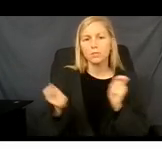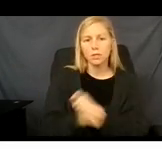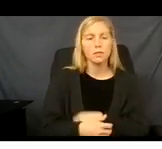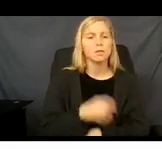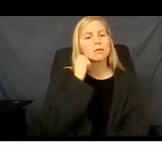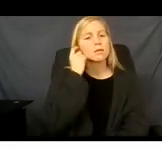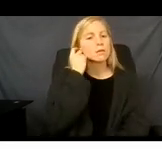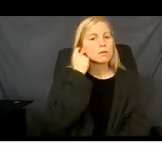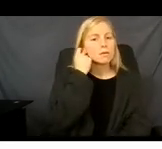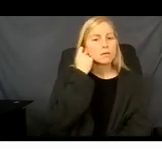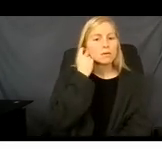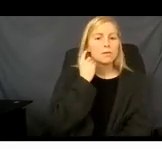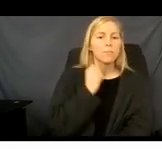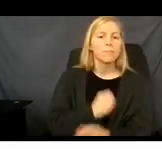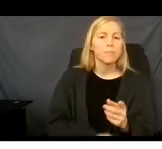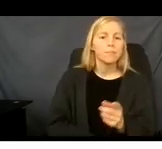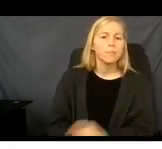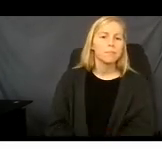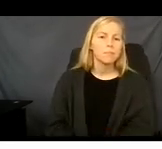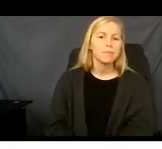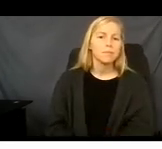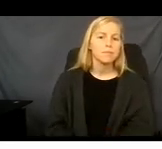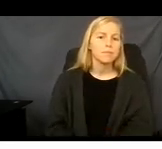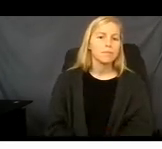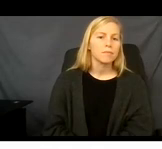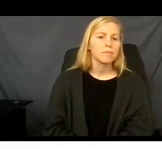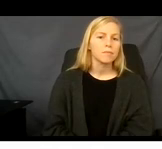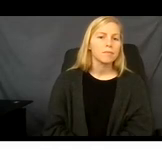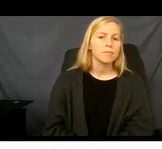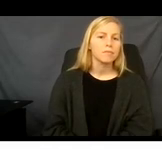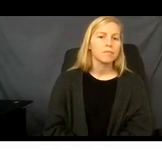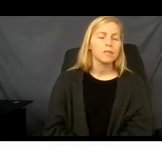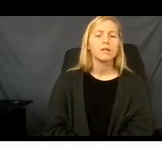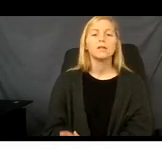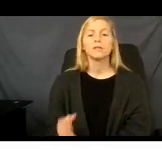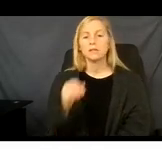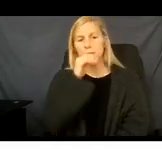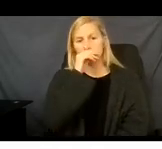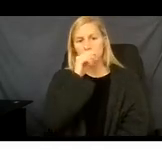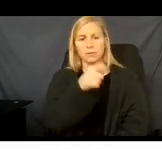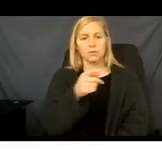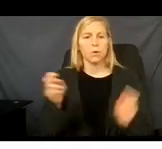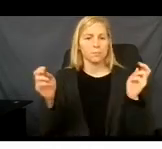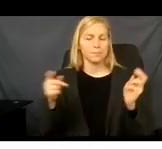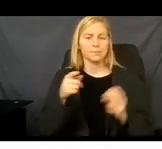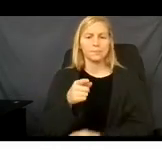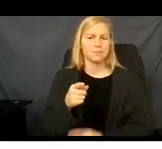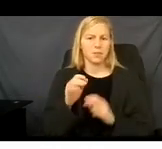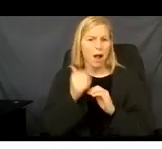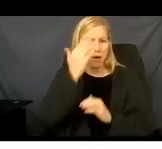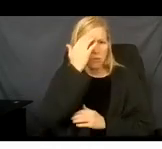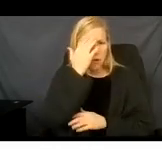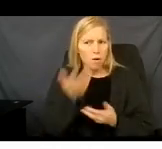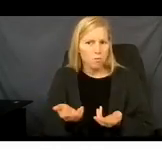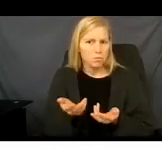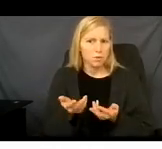is being applied to your Medicaid eligibility. I would use the example of the household of one.